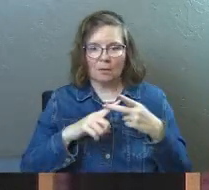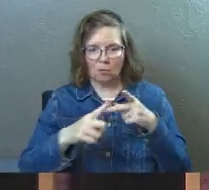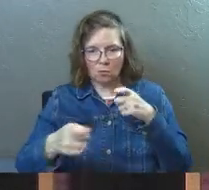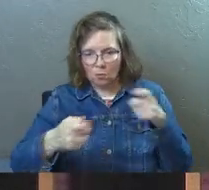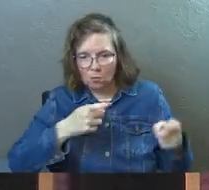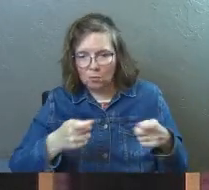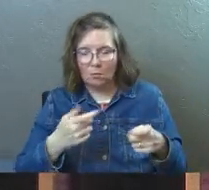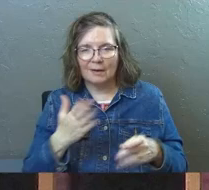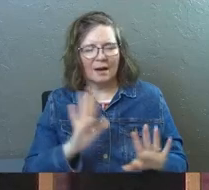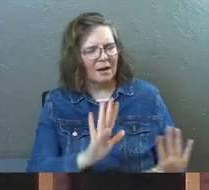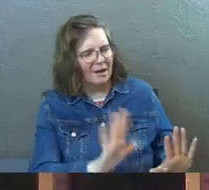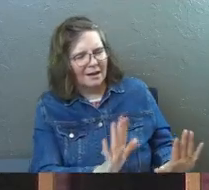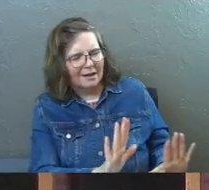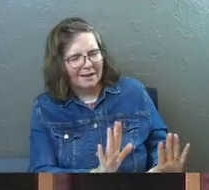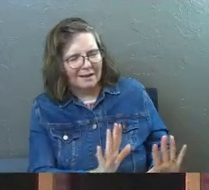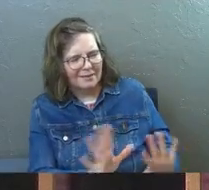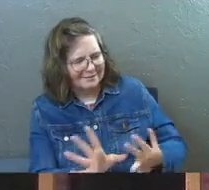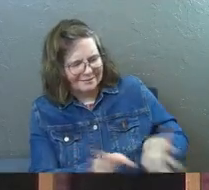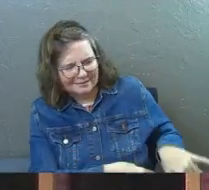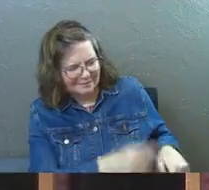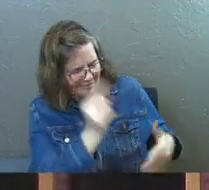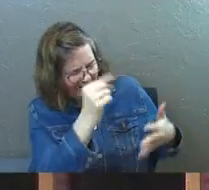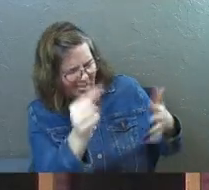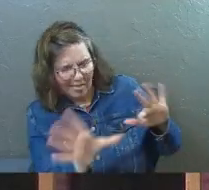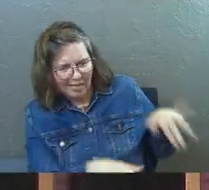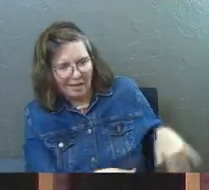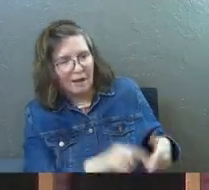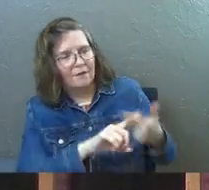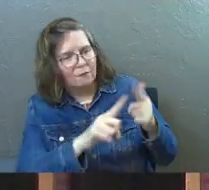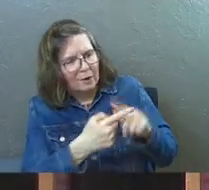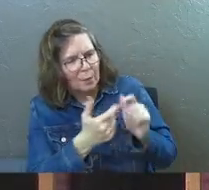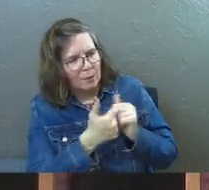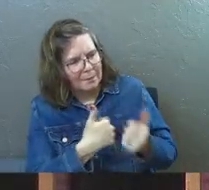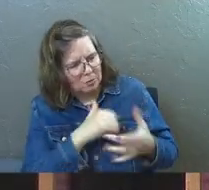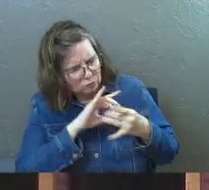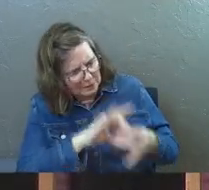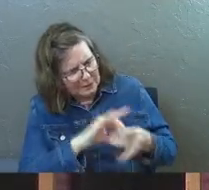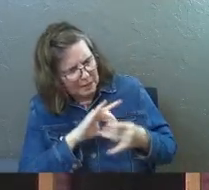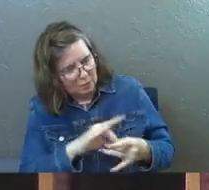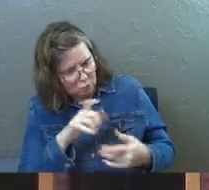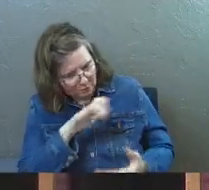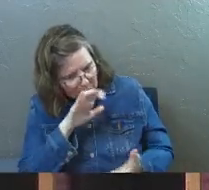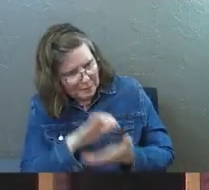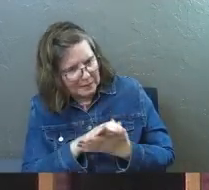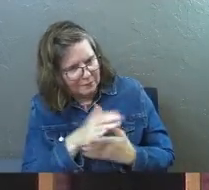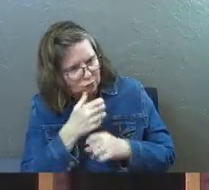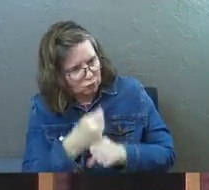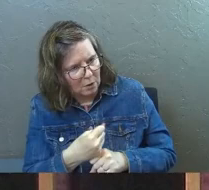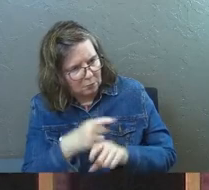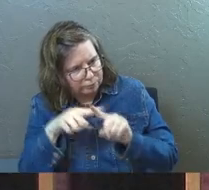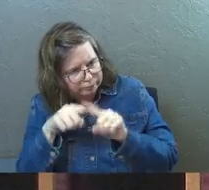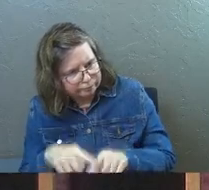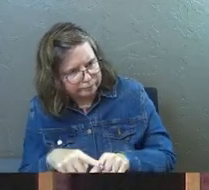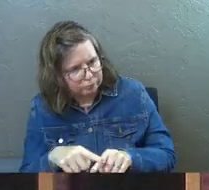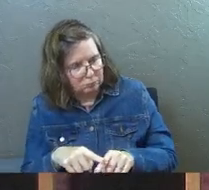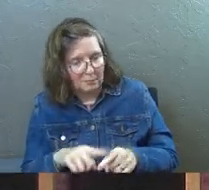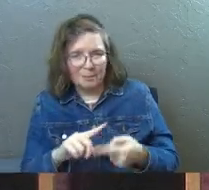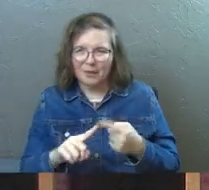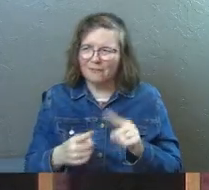control. And God's like, no, it's friendship with me. You got to believe. Like friendship's hard, God.